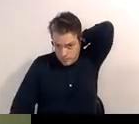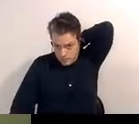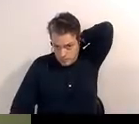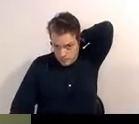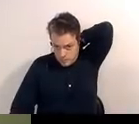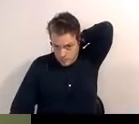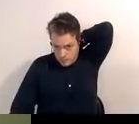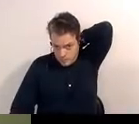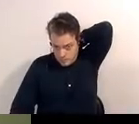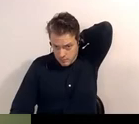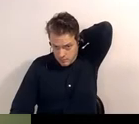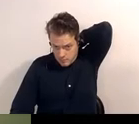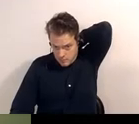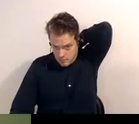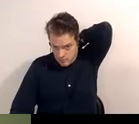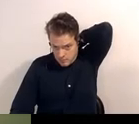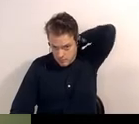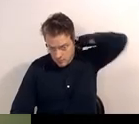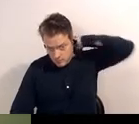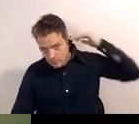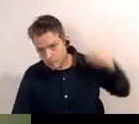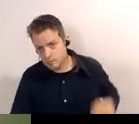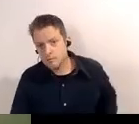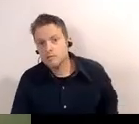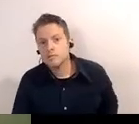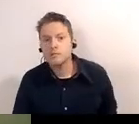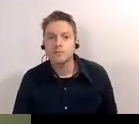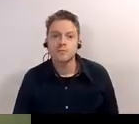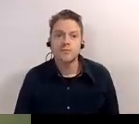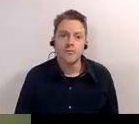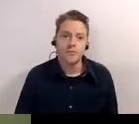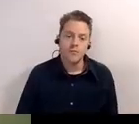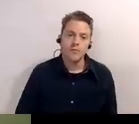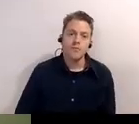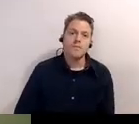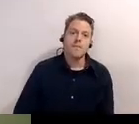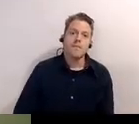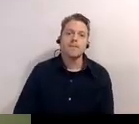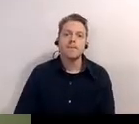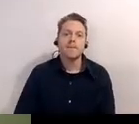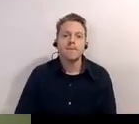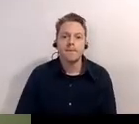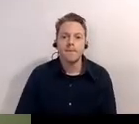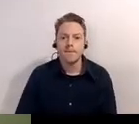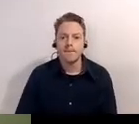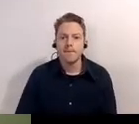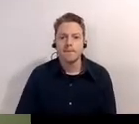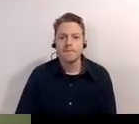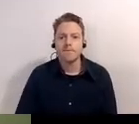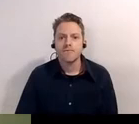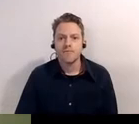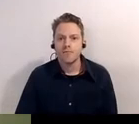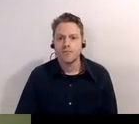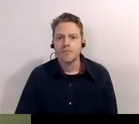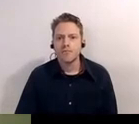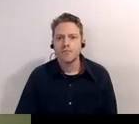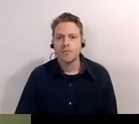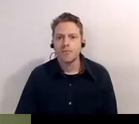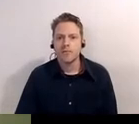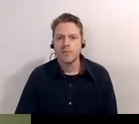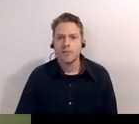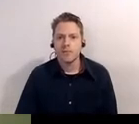he uh was here for six terms he um oversaw desegregation